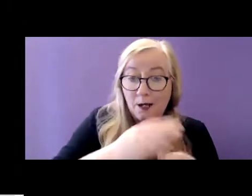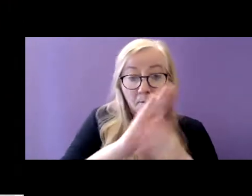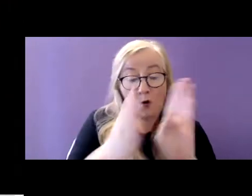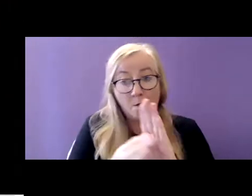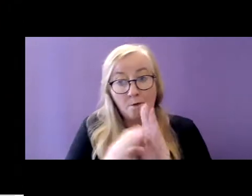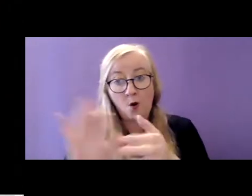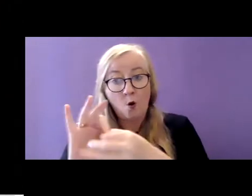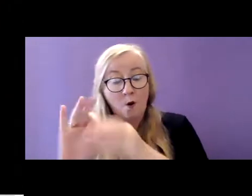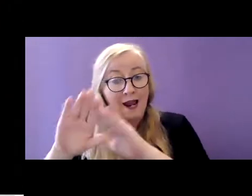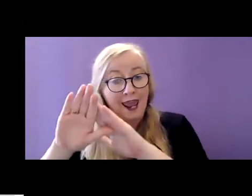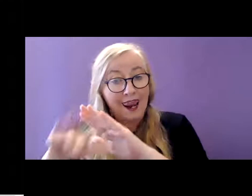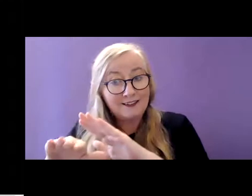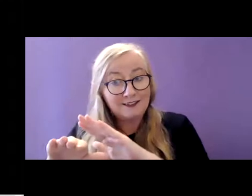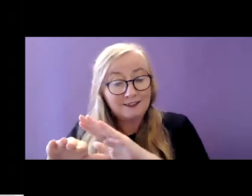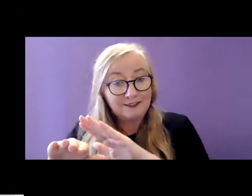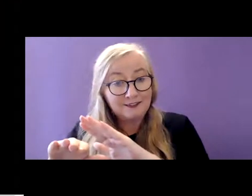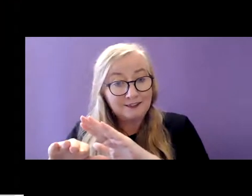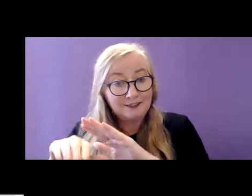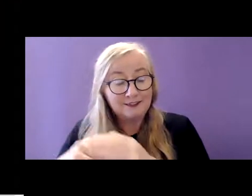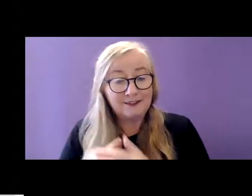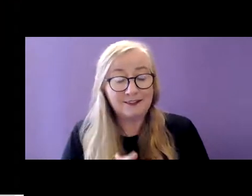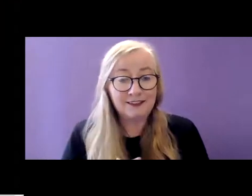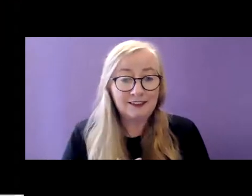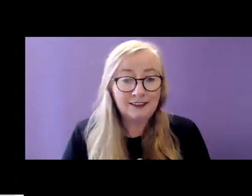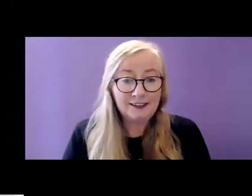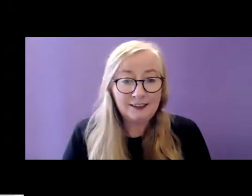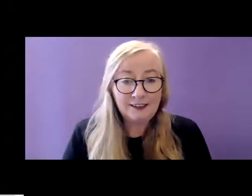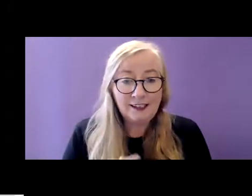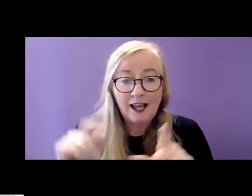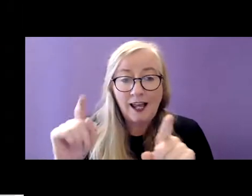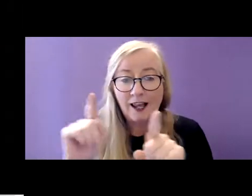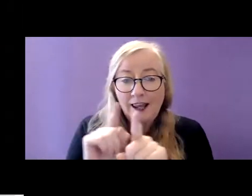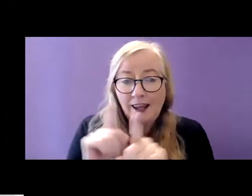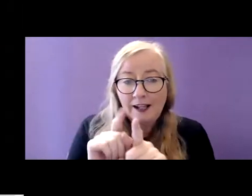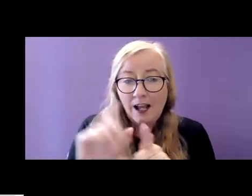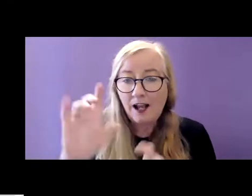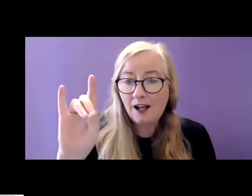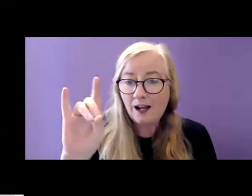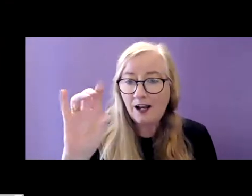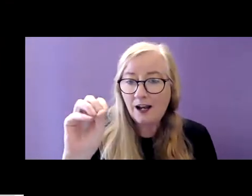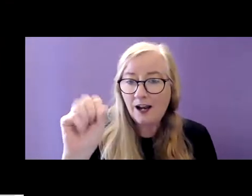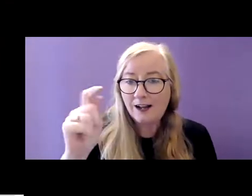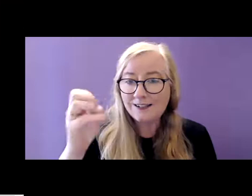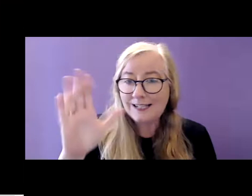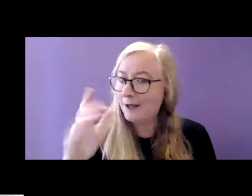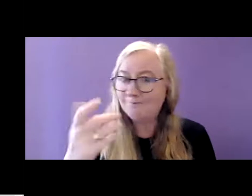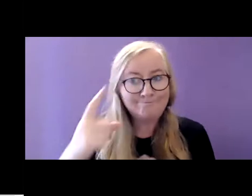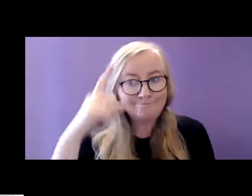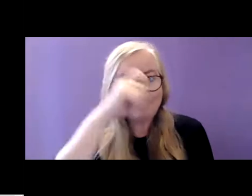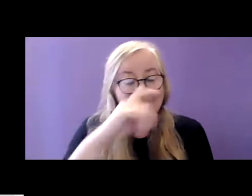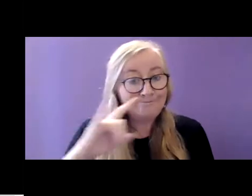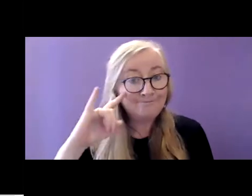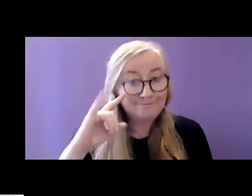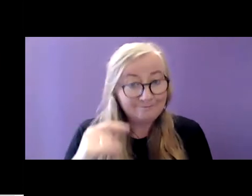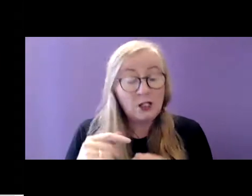shows how unsuited homelessness services such as hostels are for this population. I will